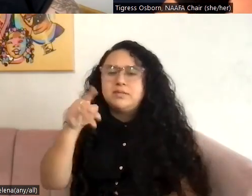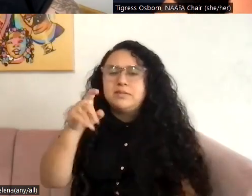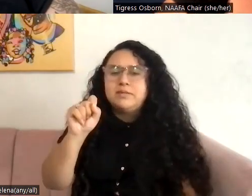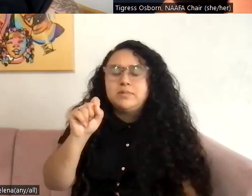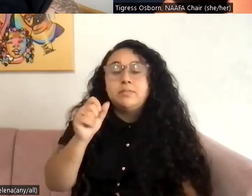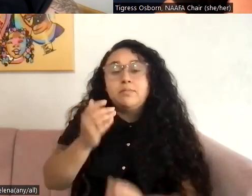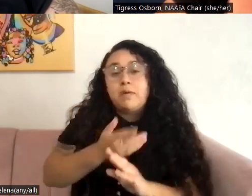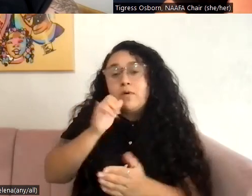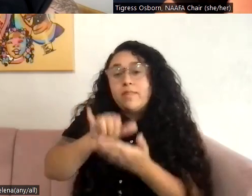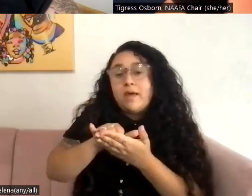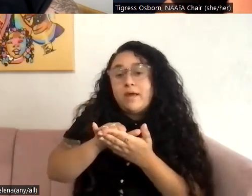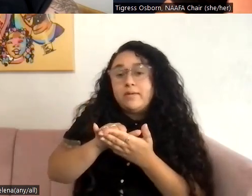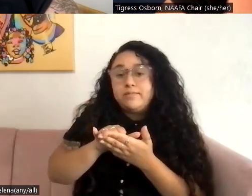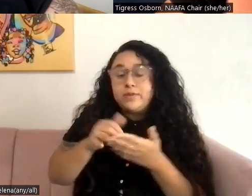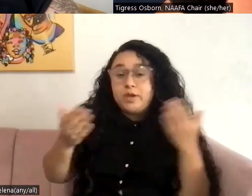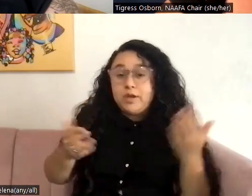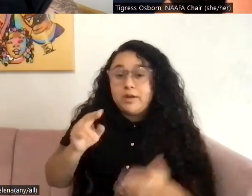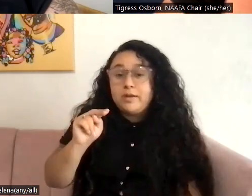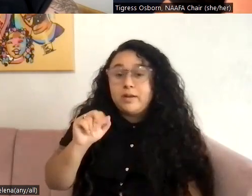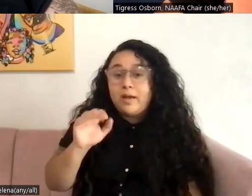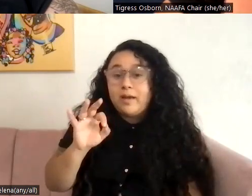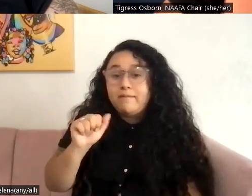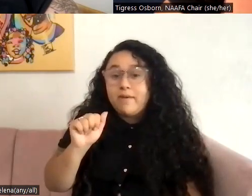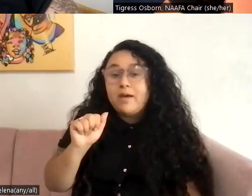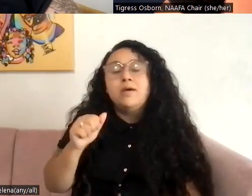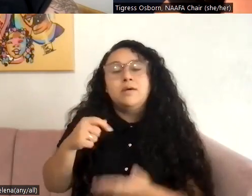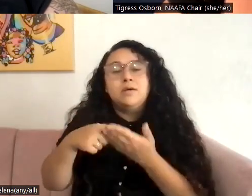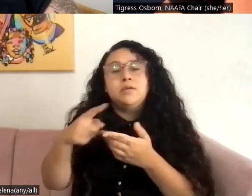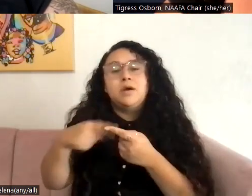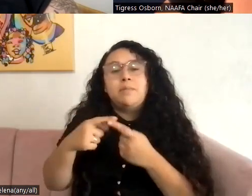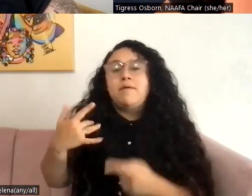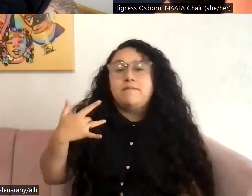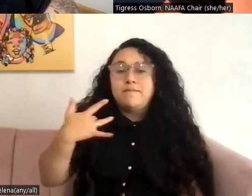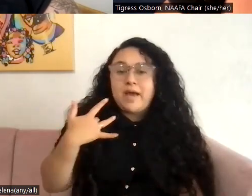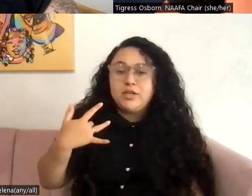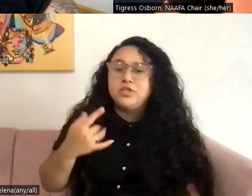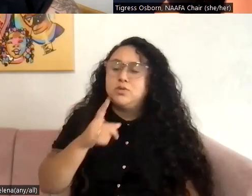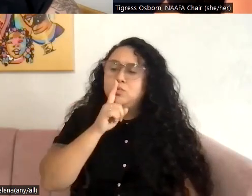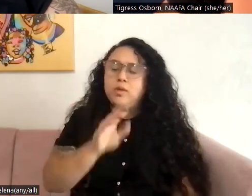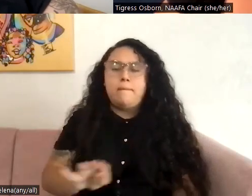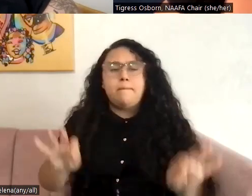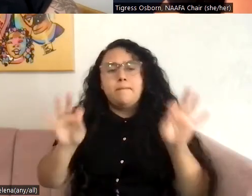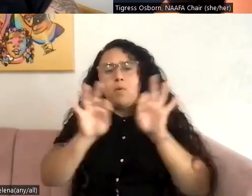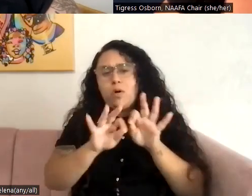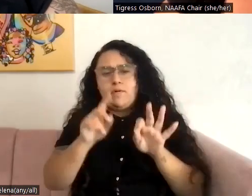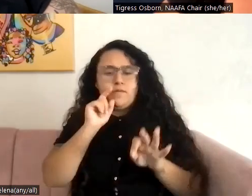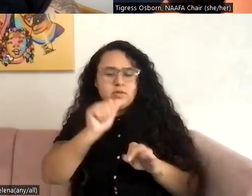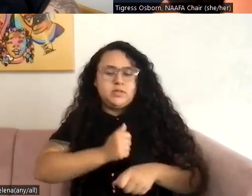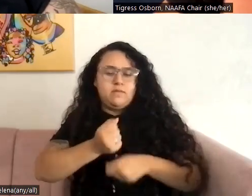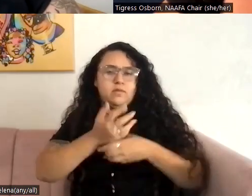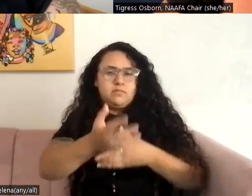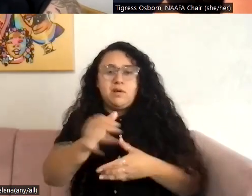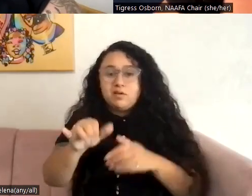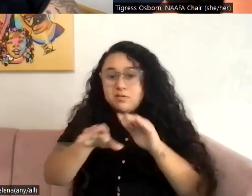also just note that we at NAFA often talk about how fashion is important as self-expression, but also is literally an access issue.